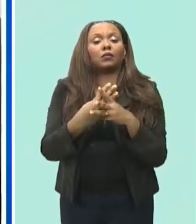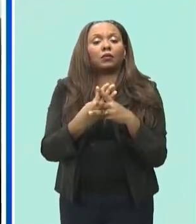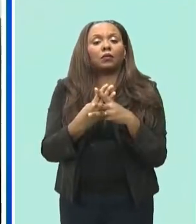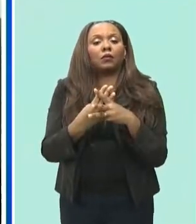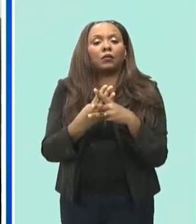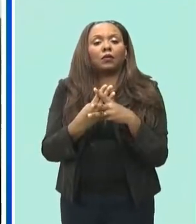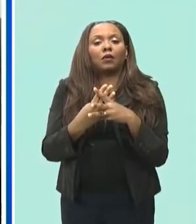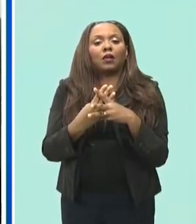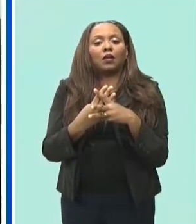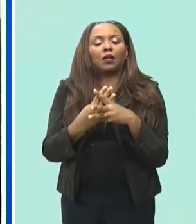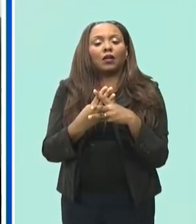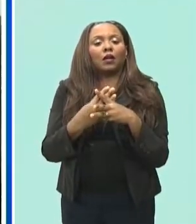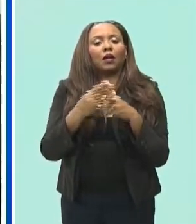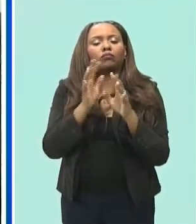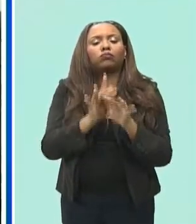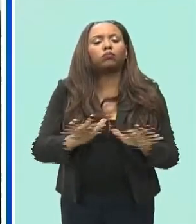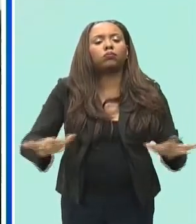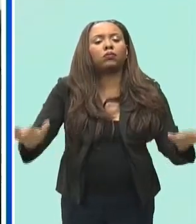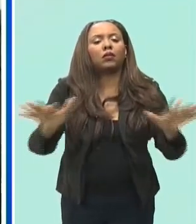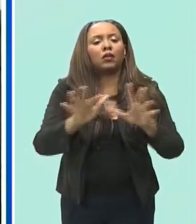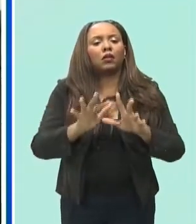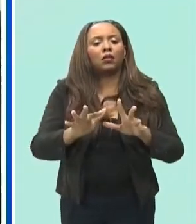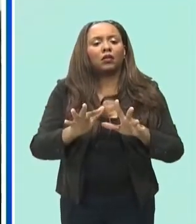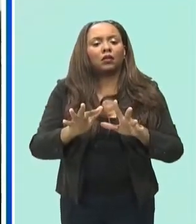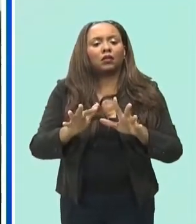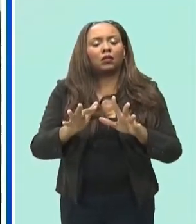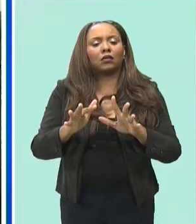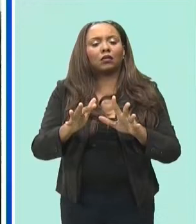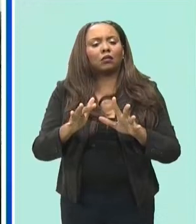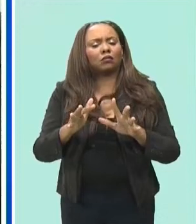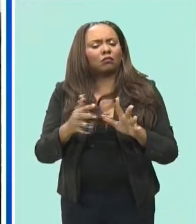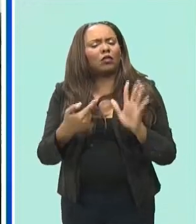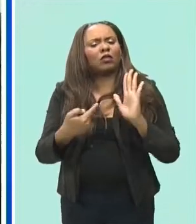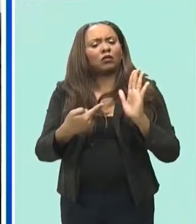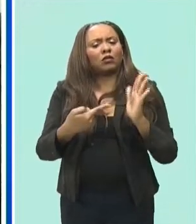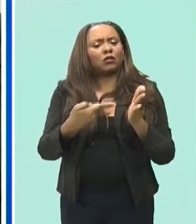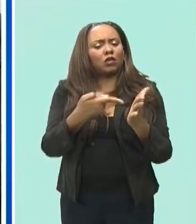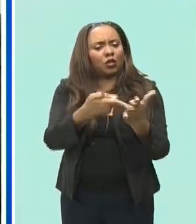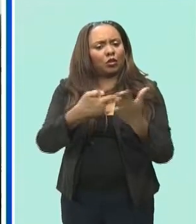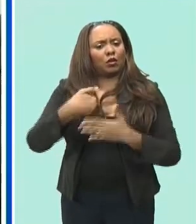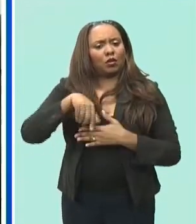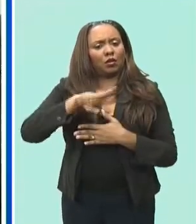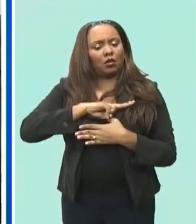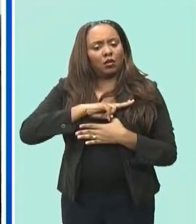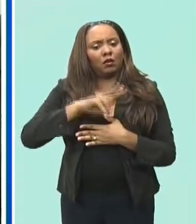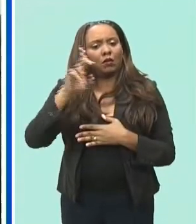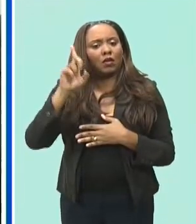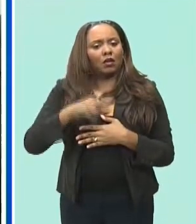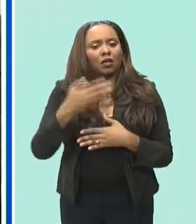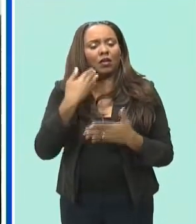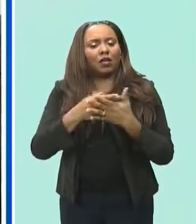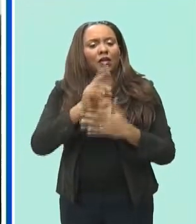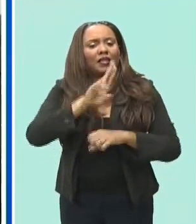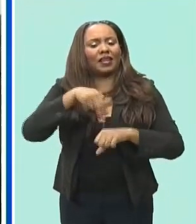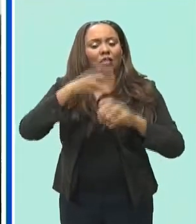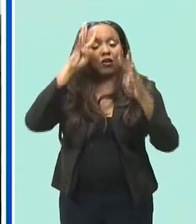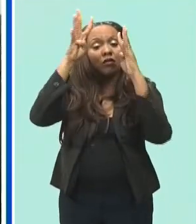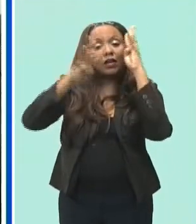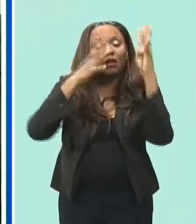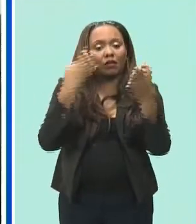economy is key to developing a national economy and the new economies of the 21st century